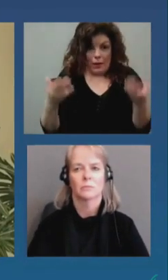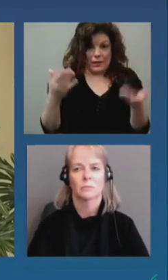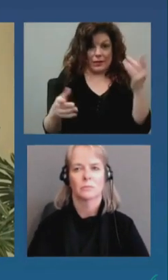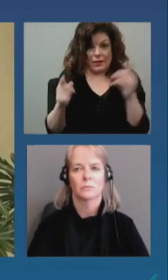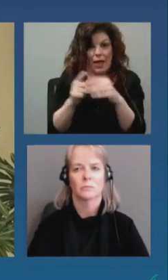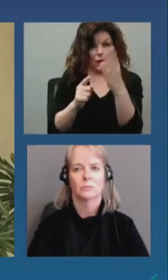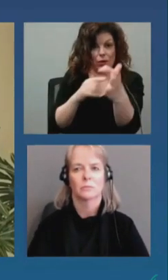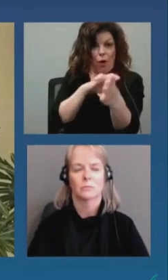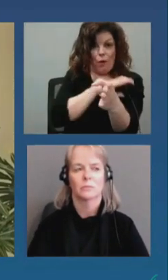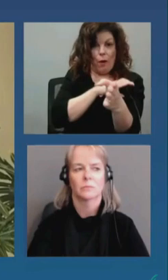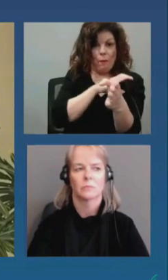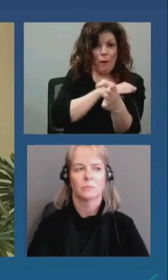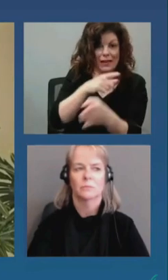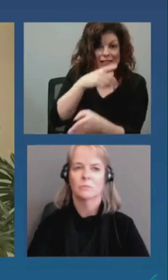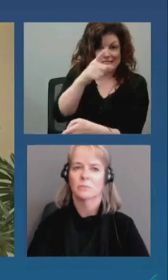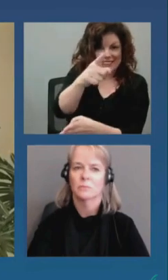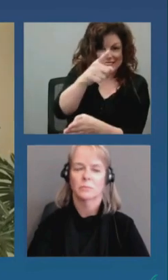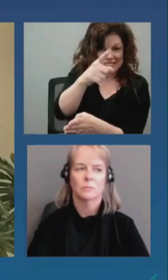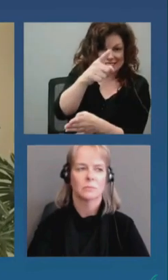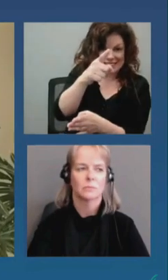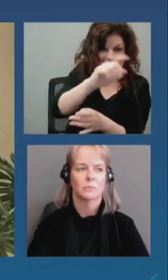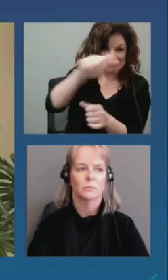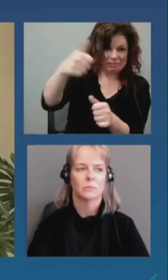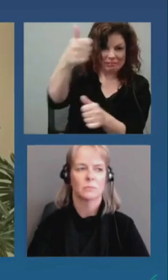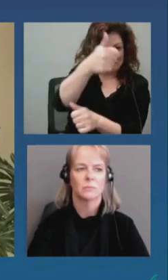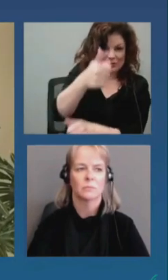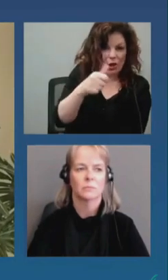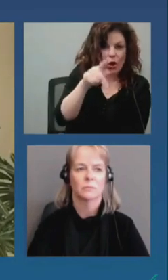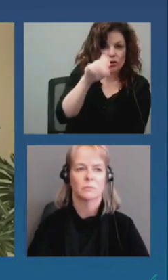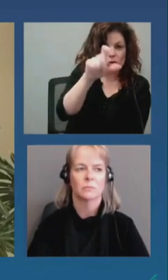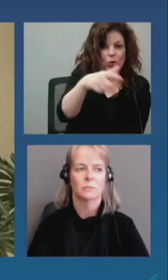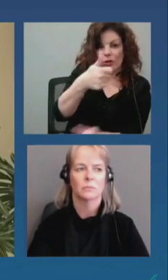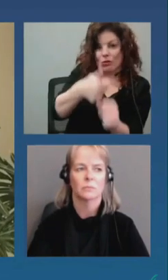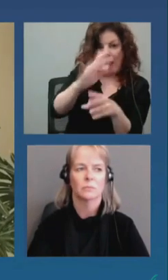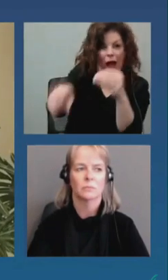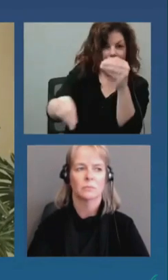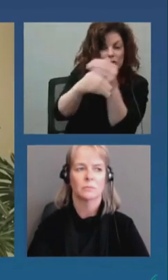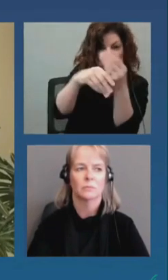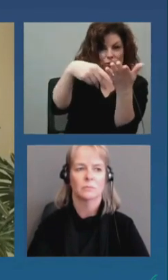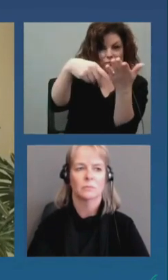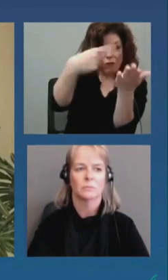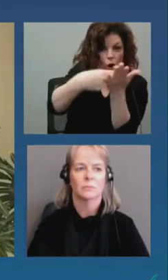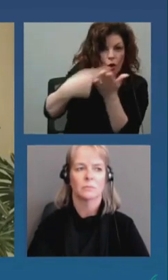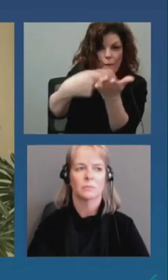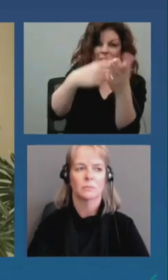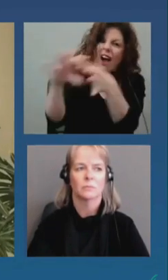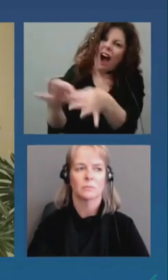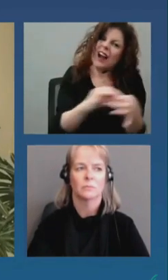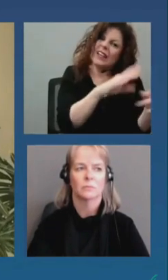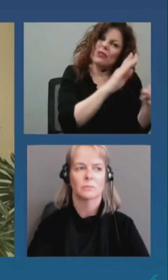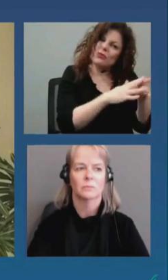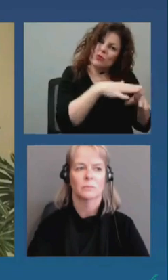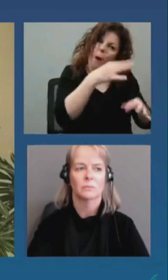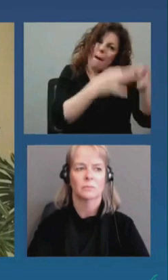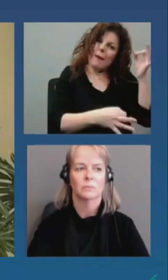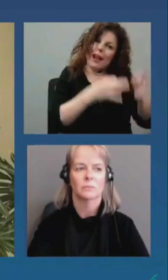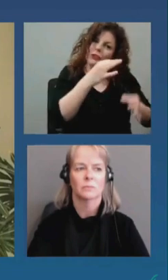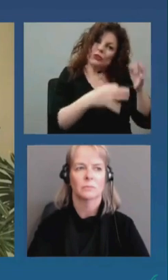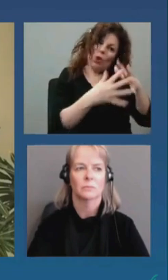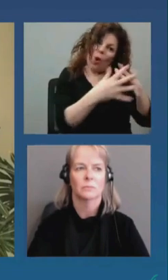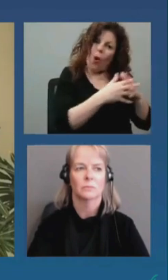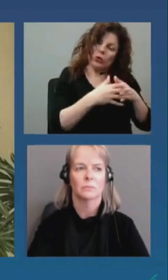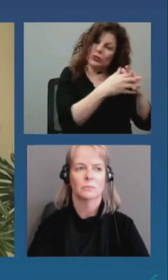si vous pouvez juste offrir vos commentaires sur la décision par les États-Unis et M. Floyd